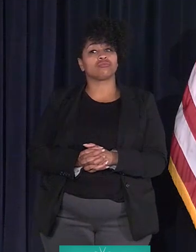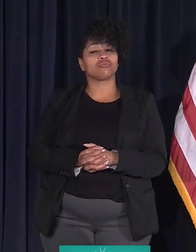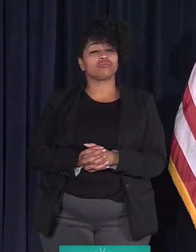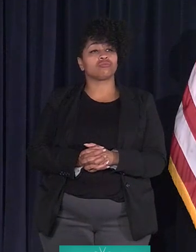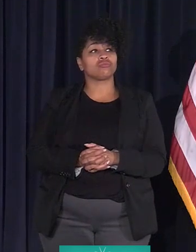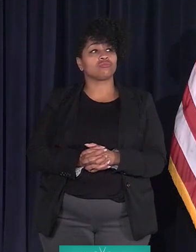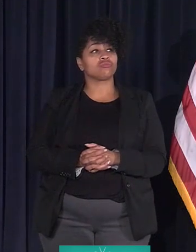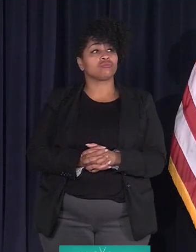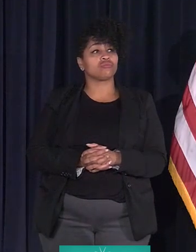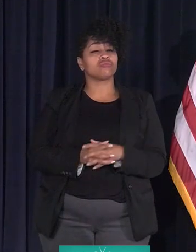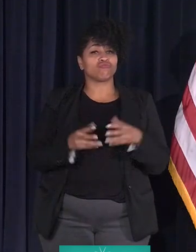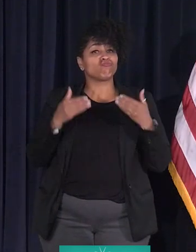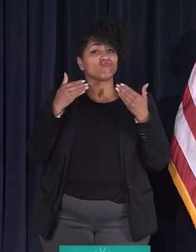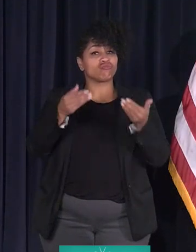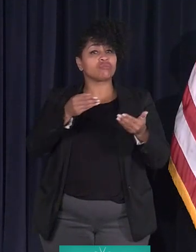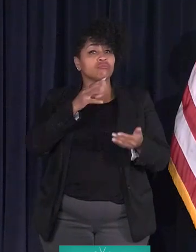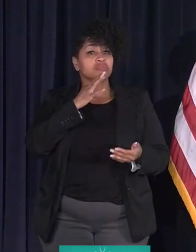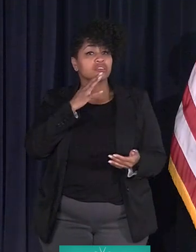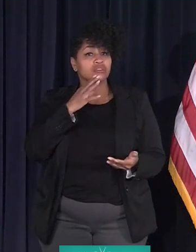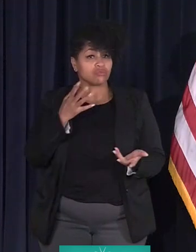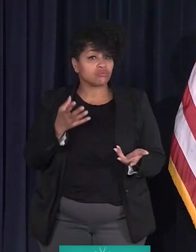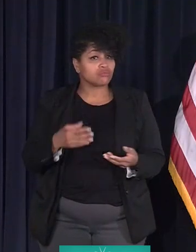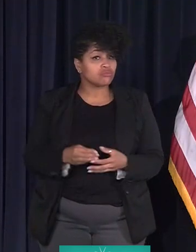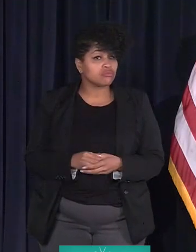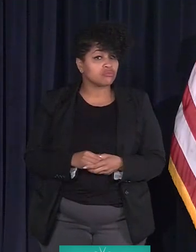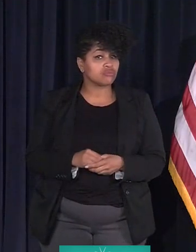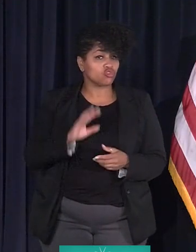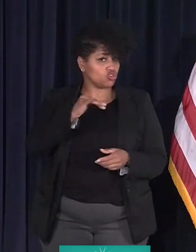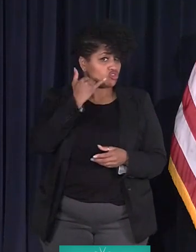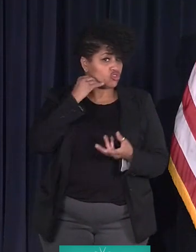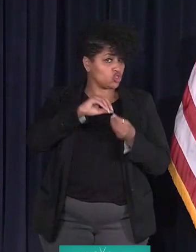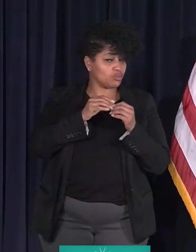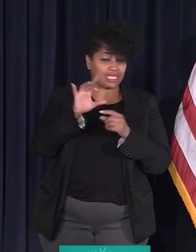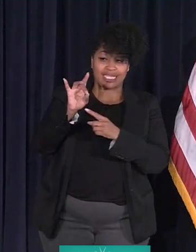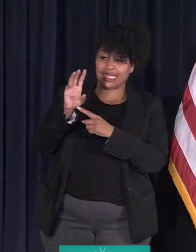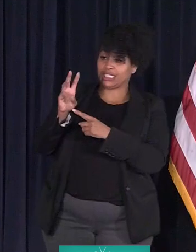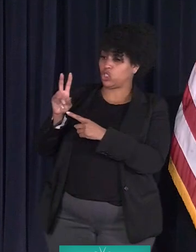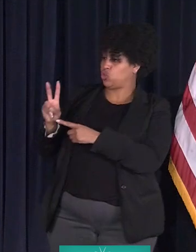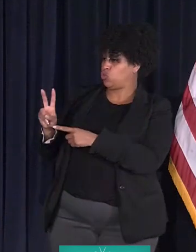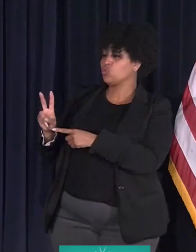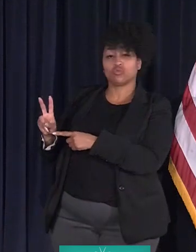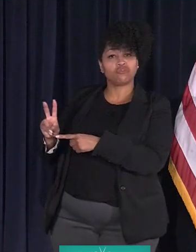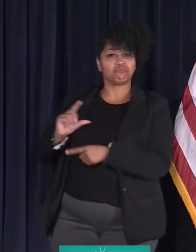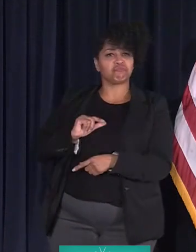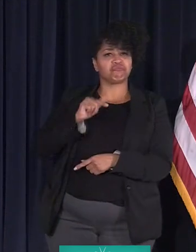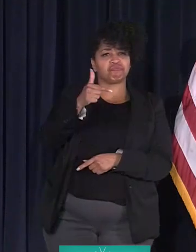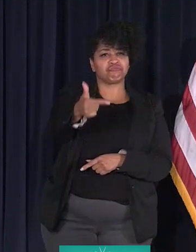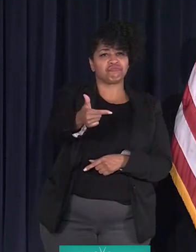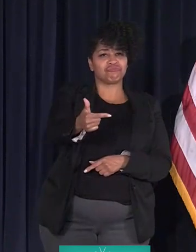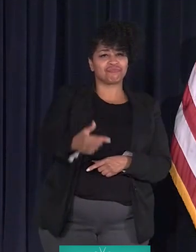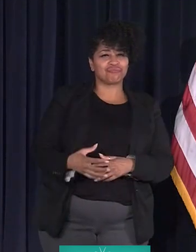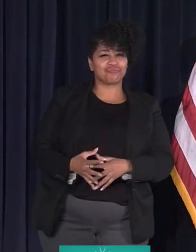You are unmuted. You may speak. Your phone number ends in 862. It's your turn.